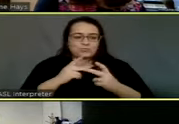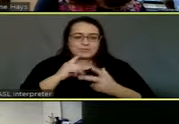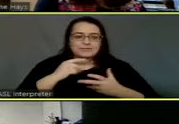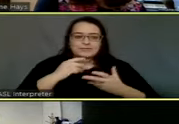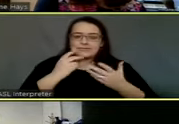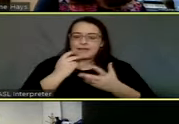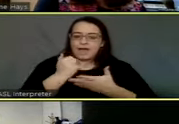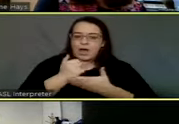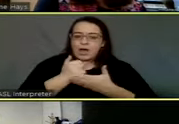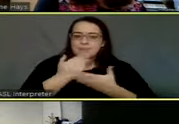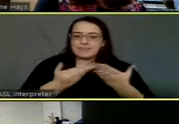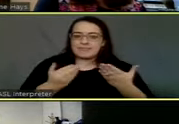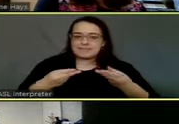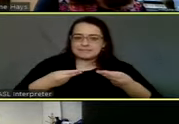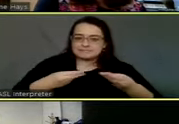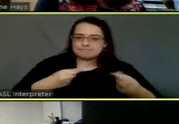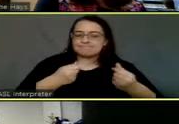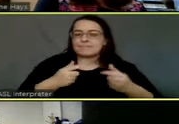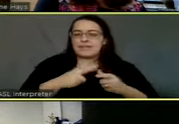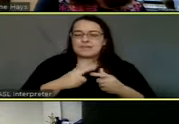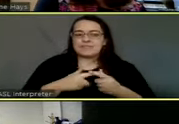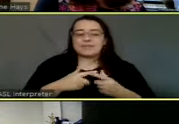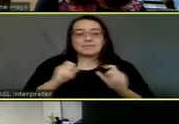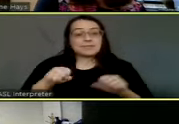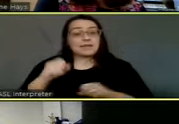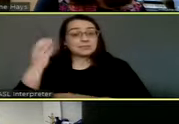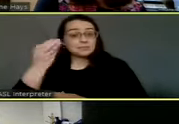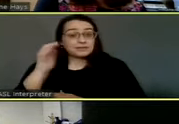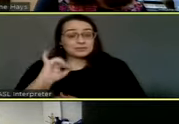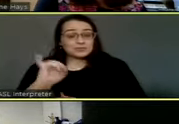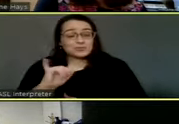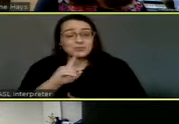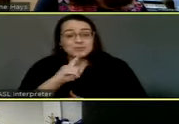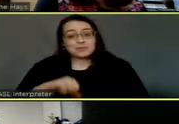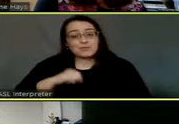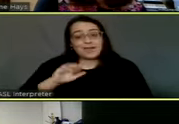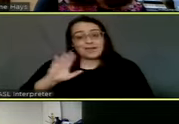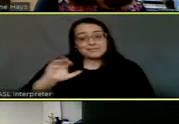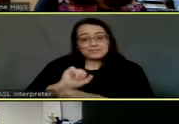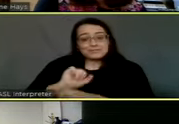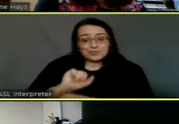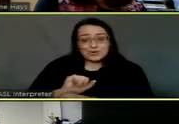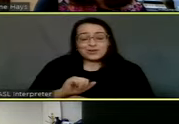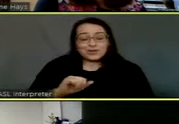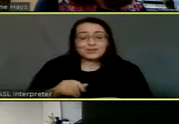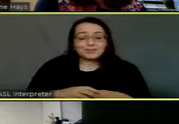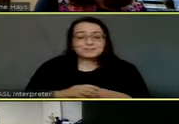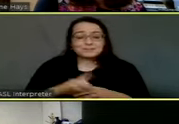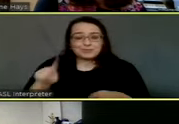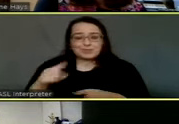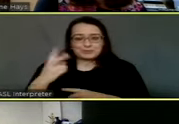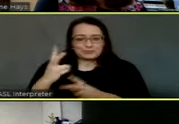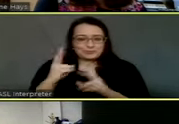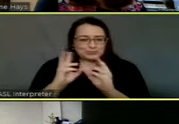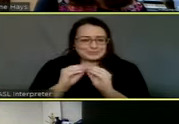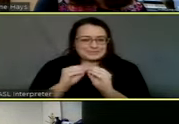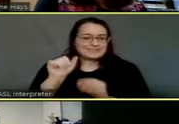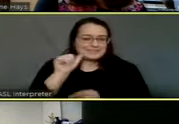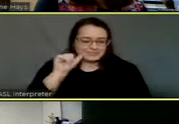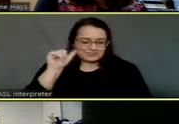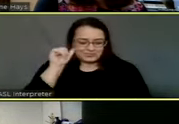and then bring them and do a presentation. So I was very proud of, uh, Andrew and his work as we went to those two different meetings yesterday.